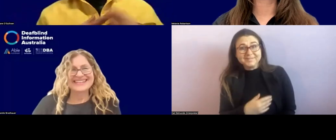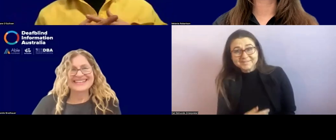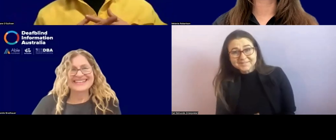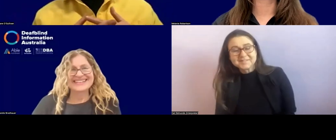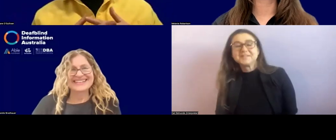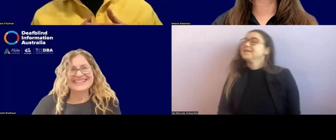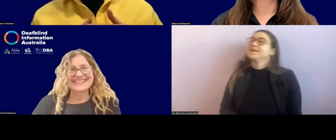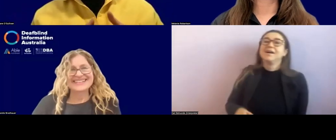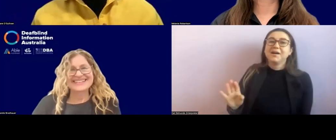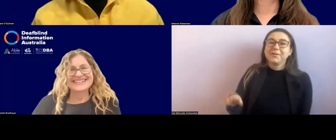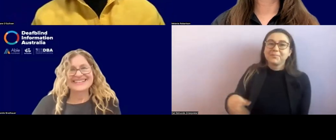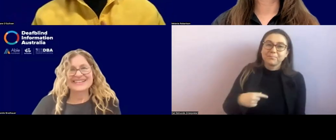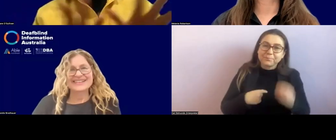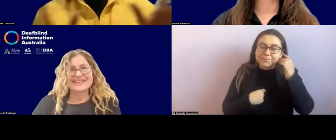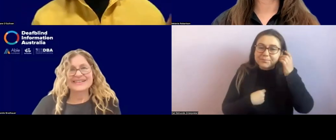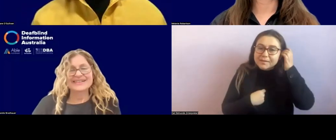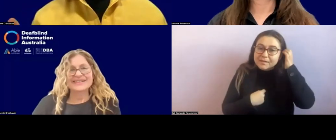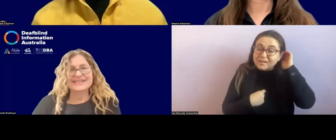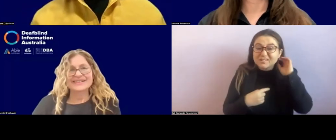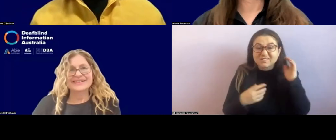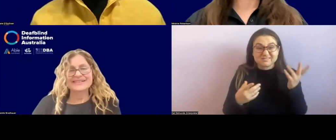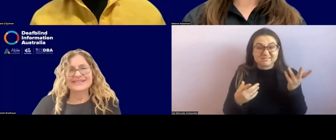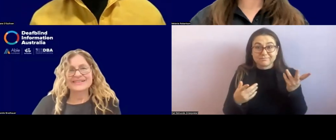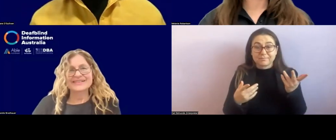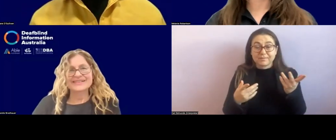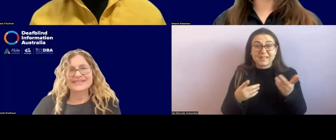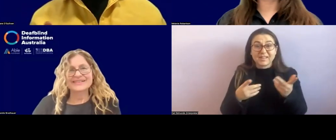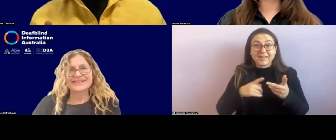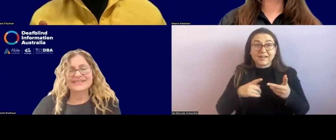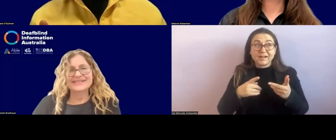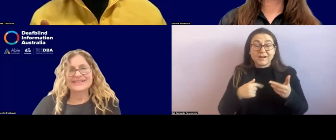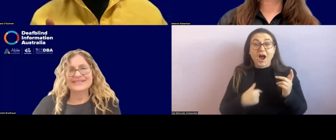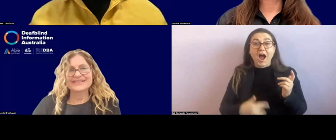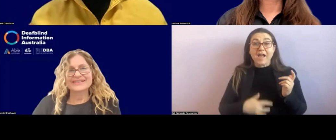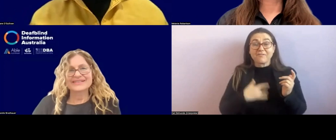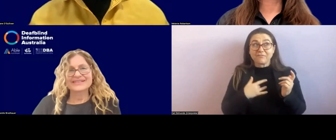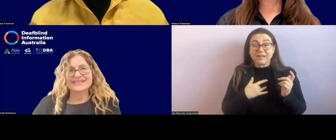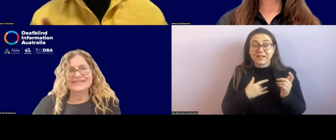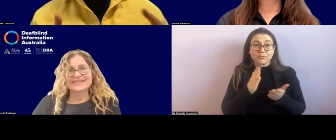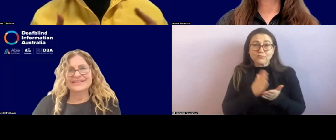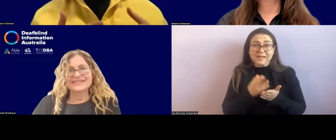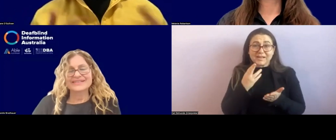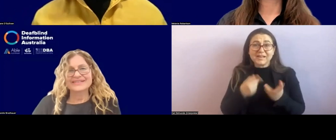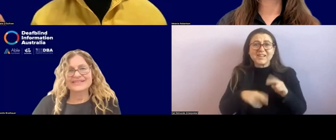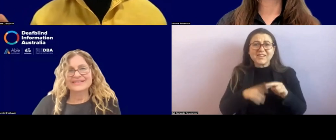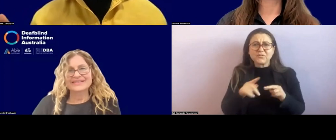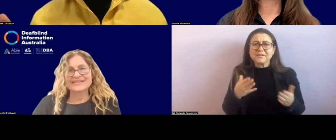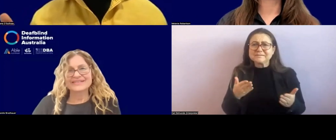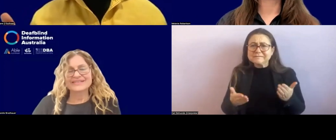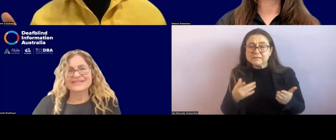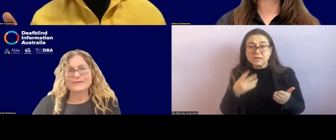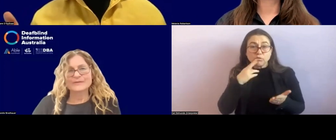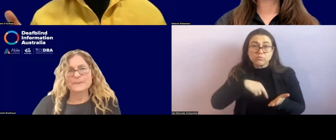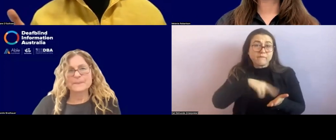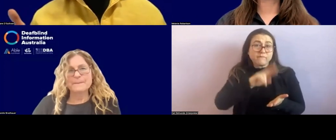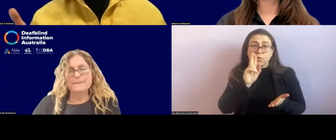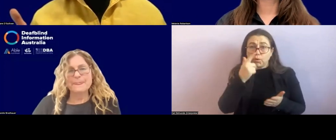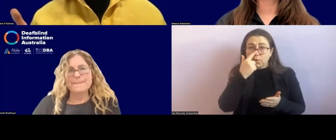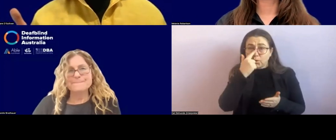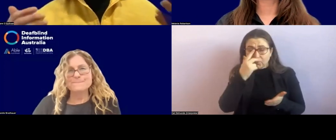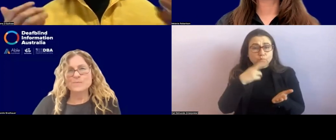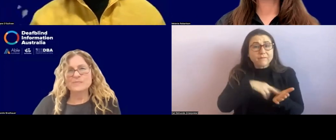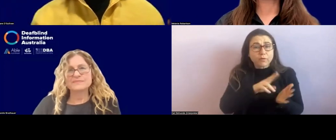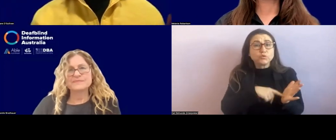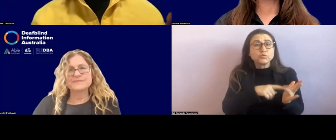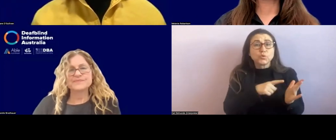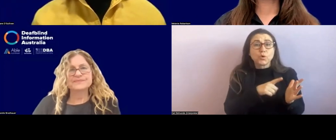Um, I think if anything comes out of this presentation today, I think it's refer if in doubt, just refer. Like, I think that I